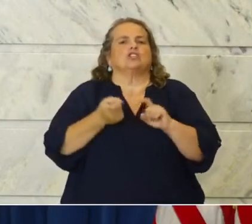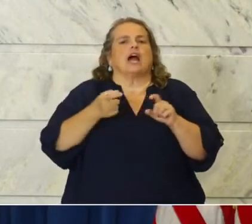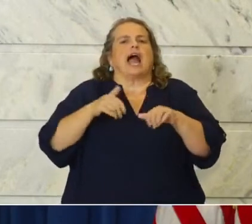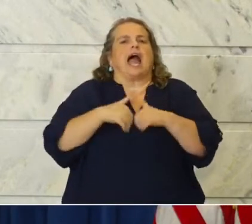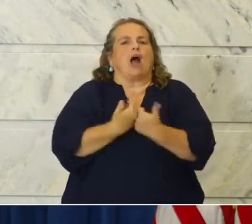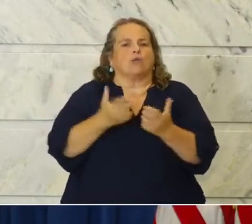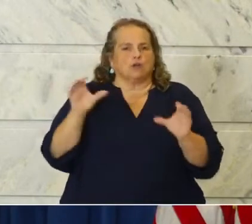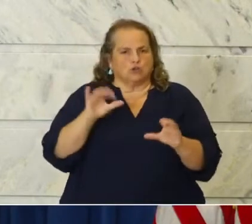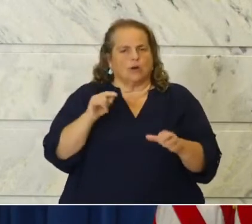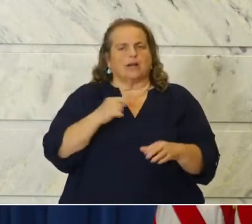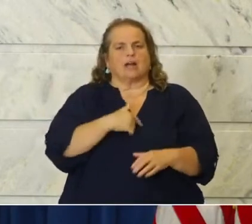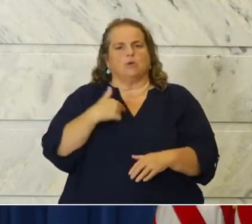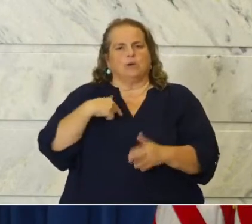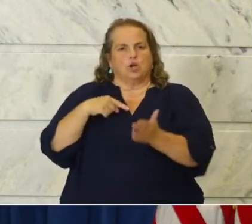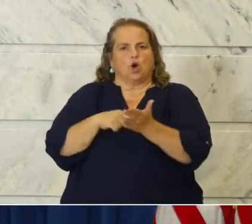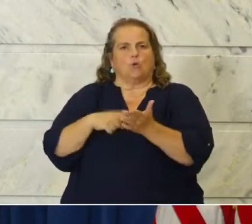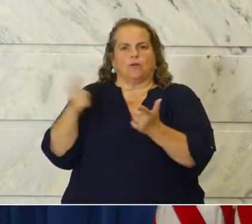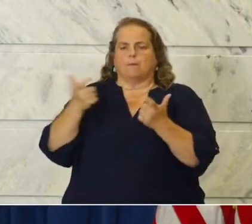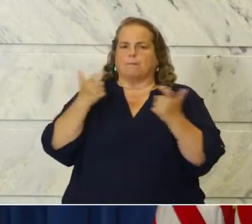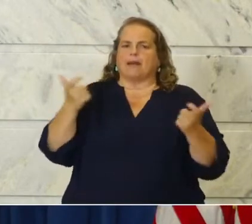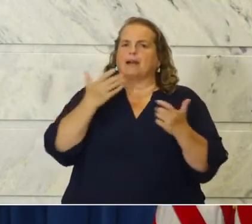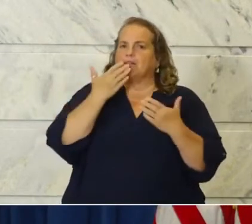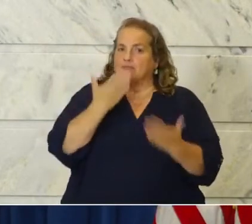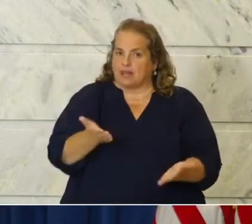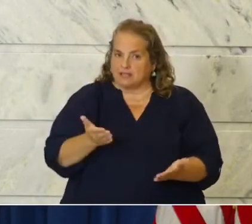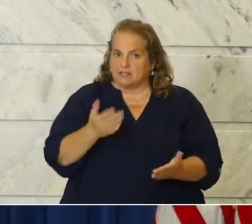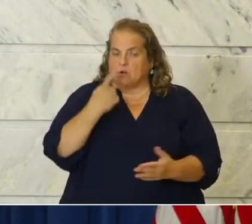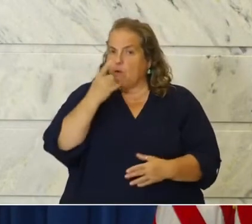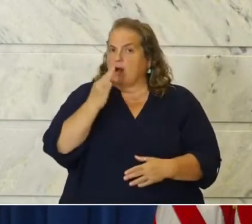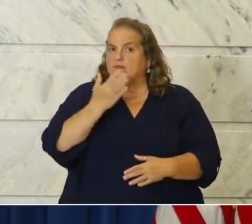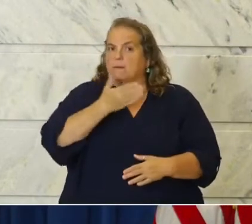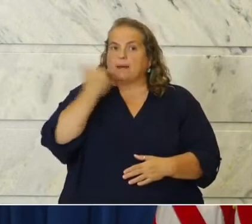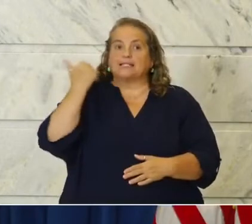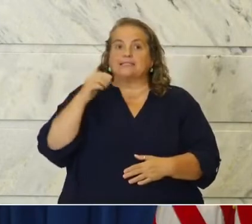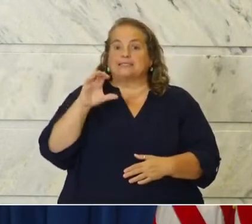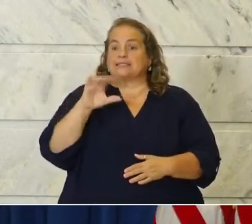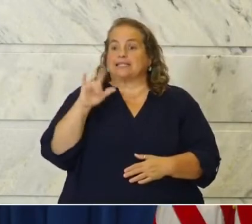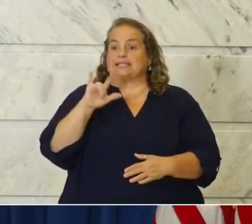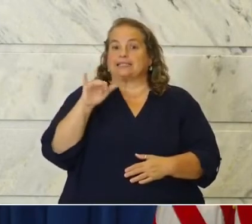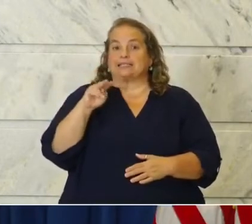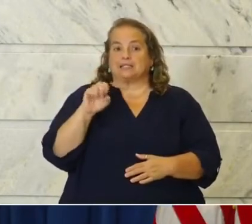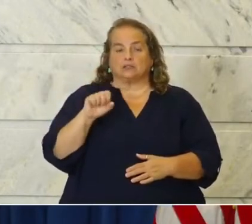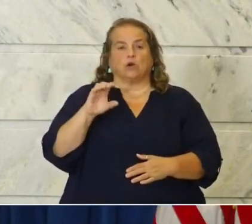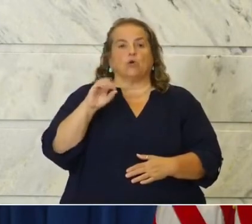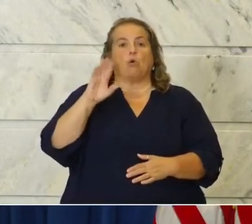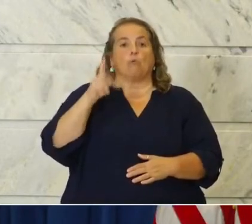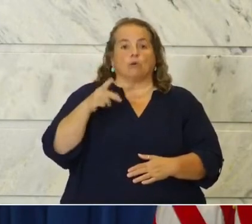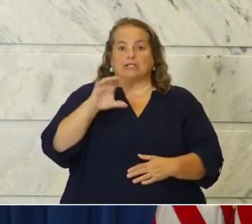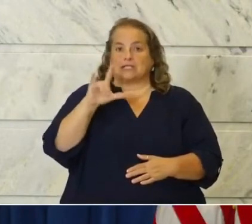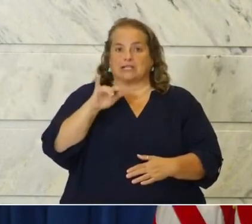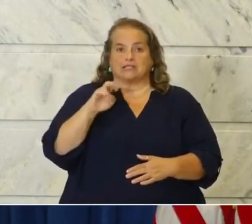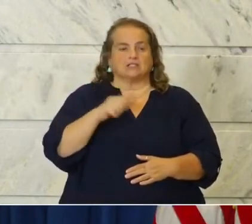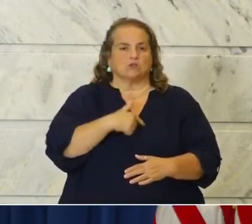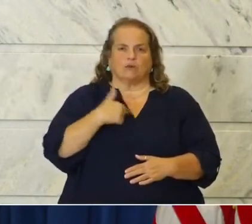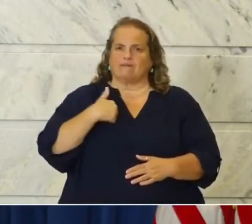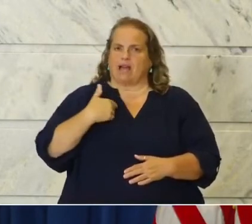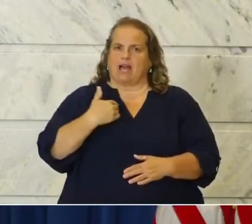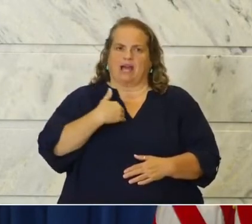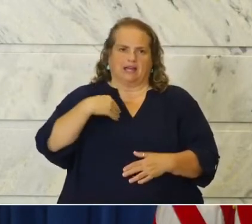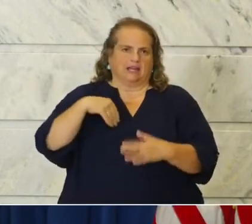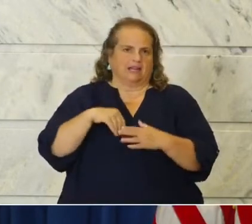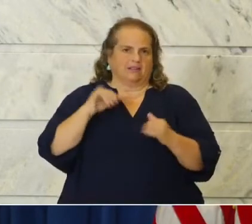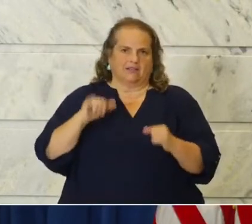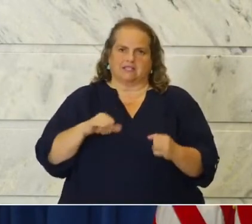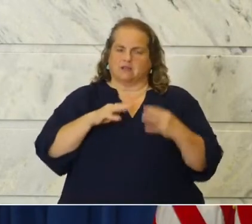a huge amount of thanks. One of the best citizens, much less corporate citizens that we have had in this